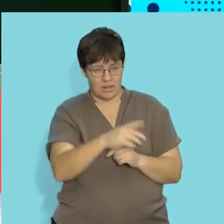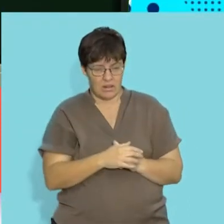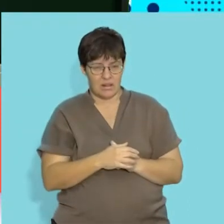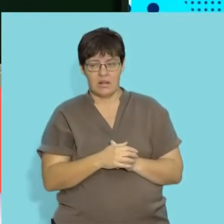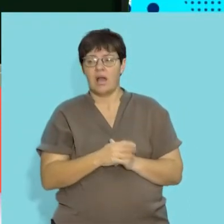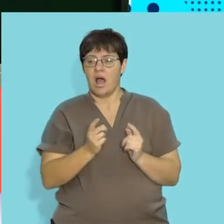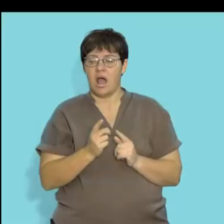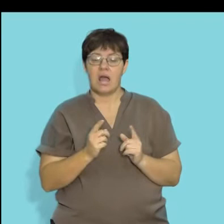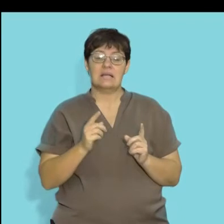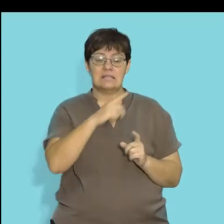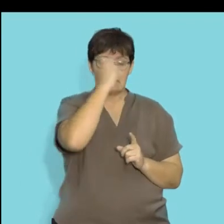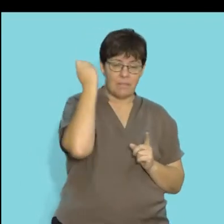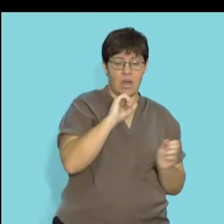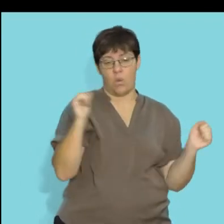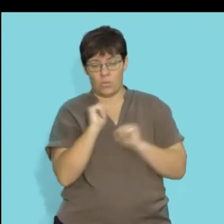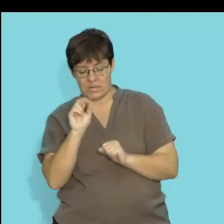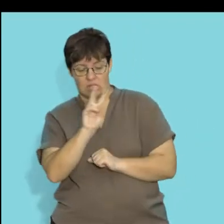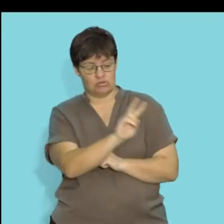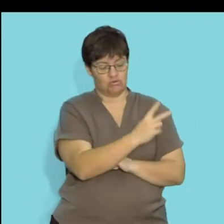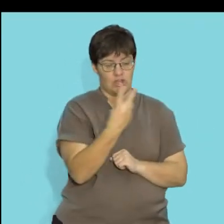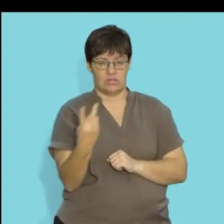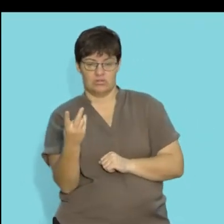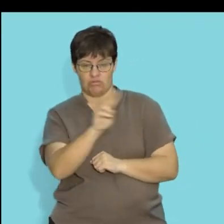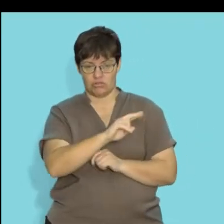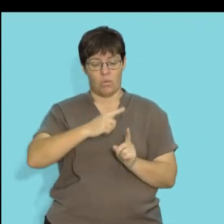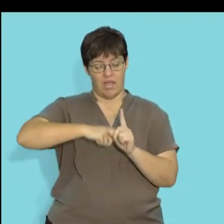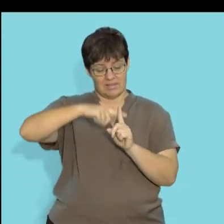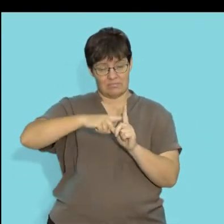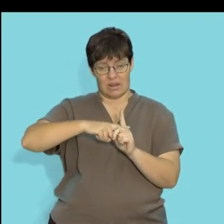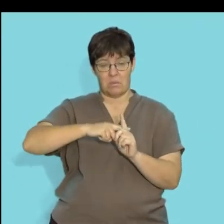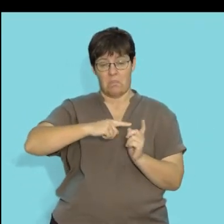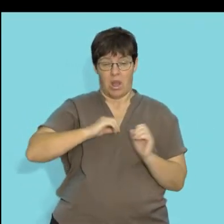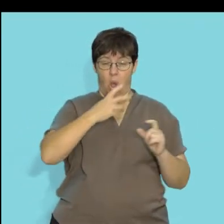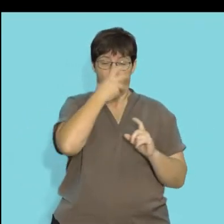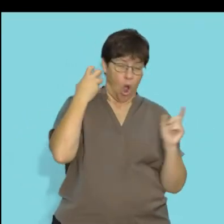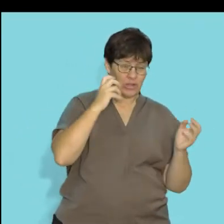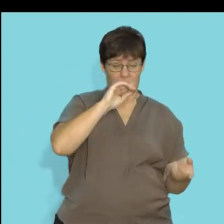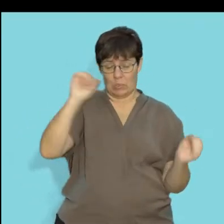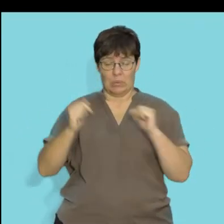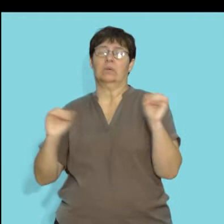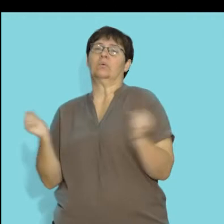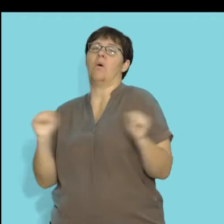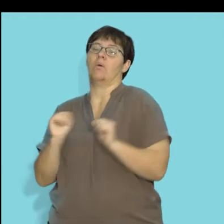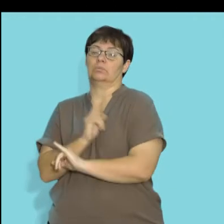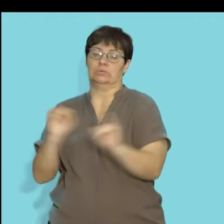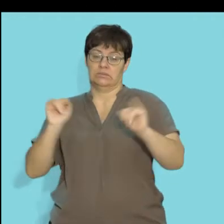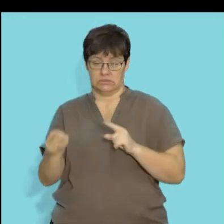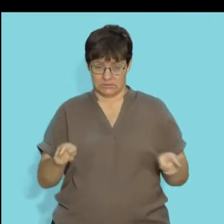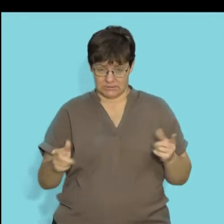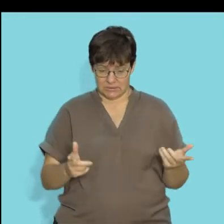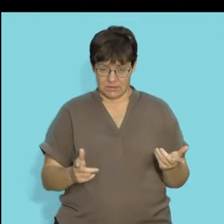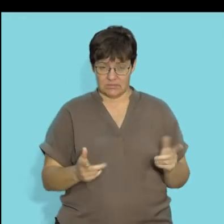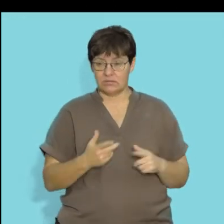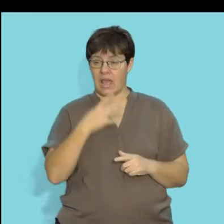that there are seasonal changes from summer to winter, where the temperatures fluctuate significantly. So some animals